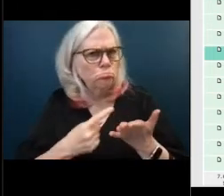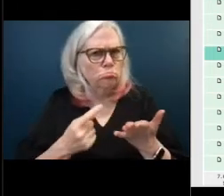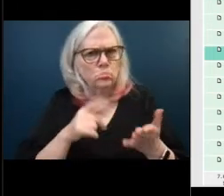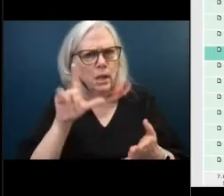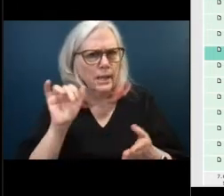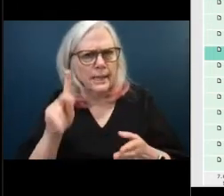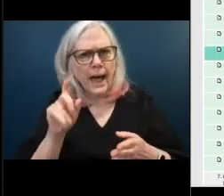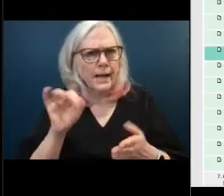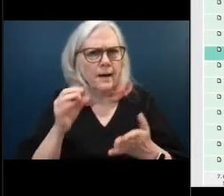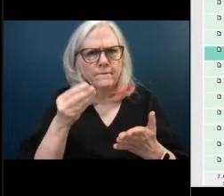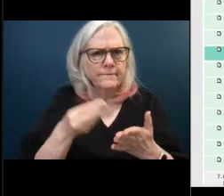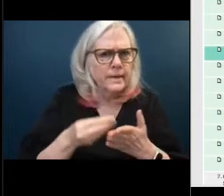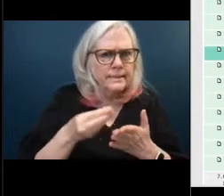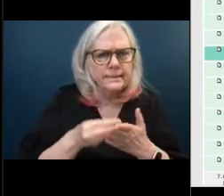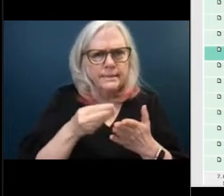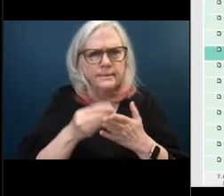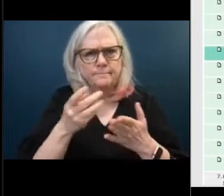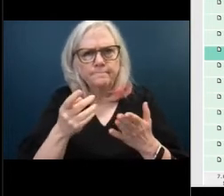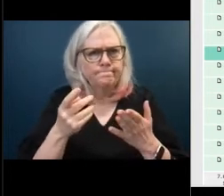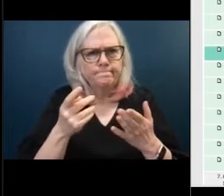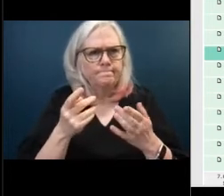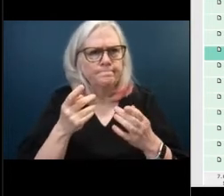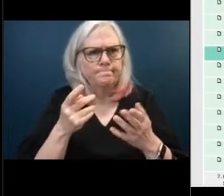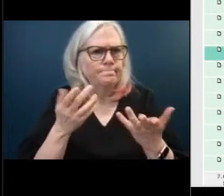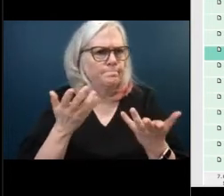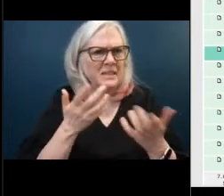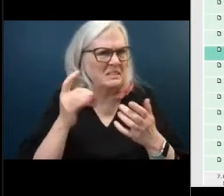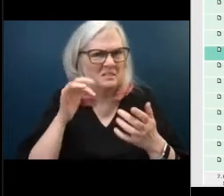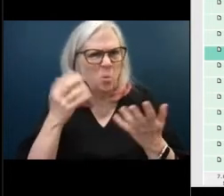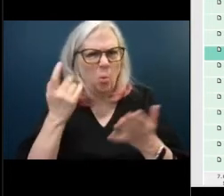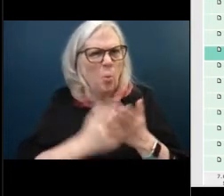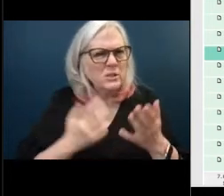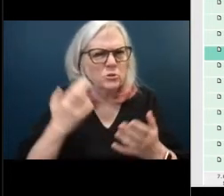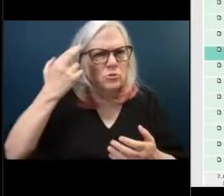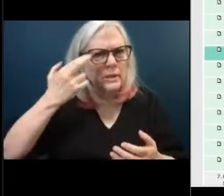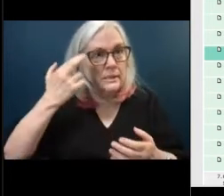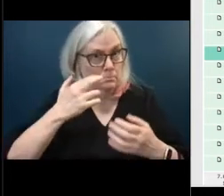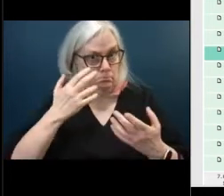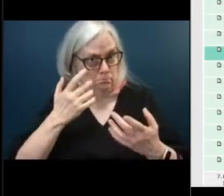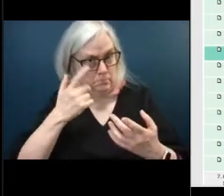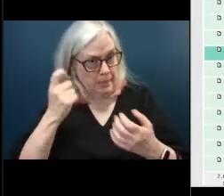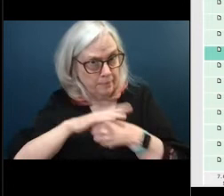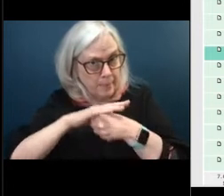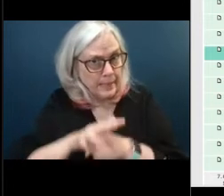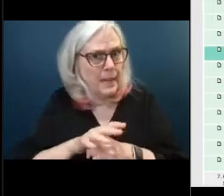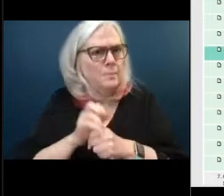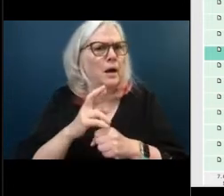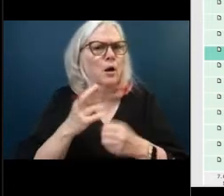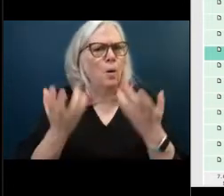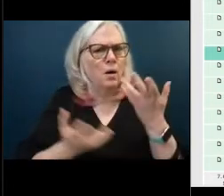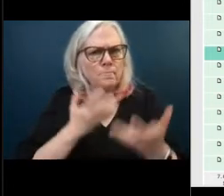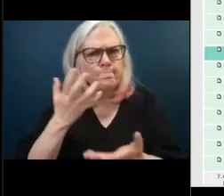or income or is it the pandemic uh what what's what what's the the